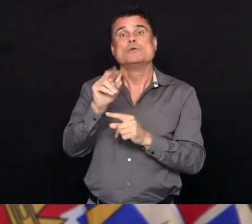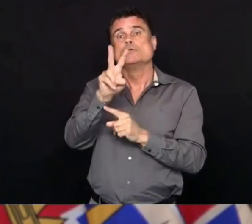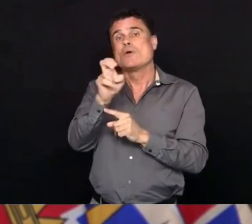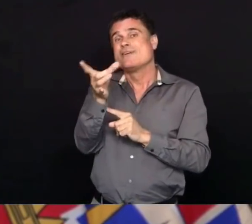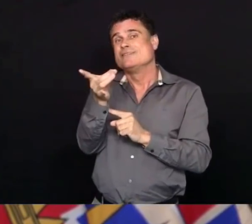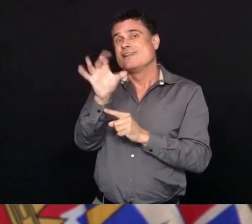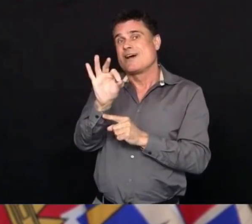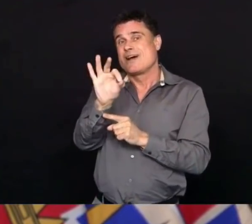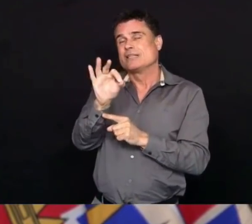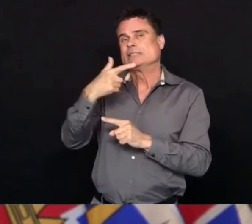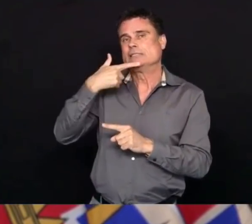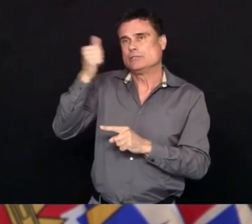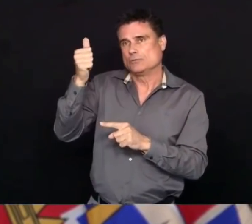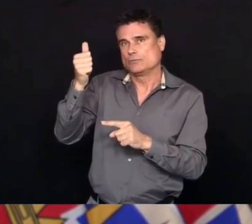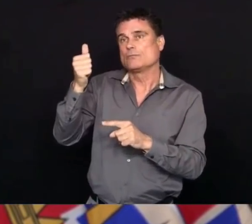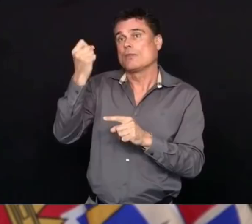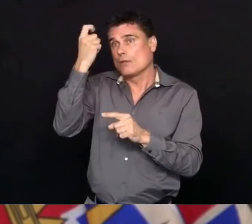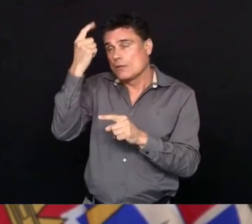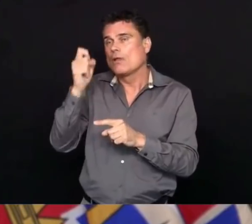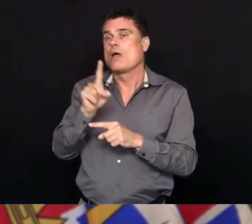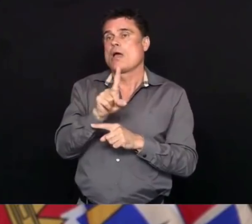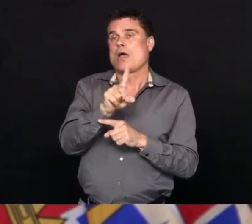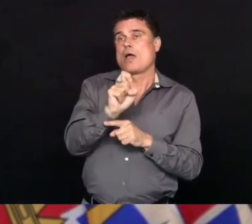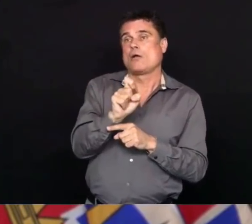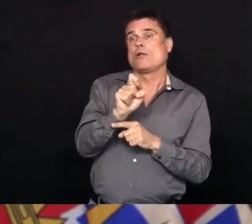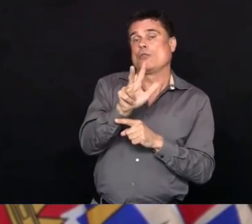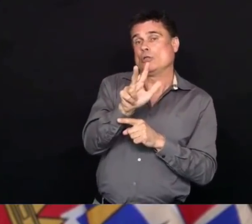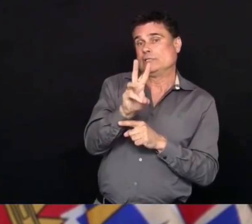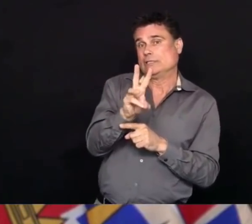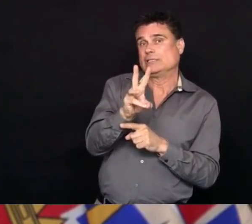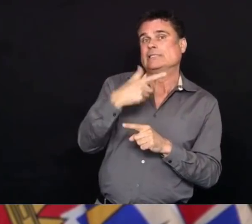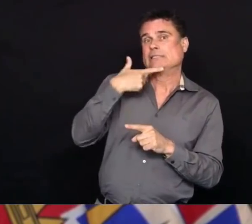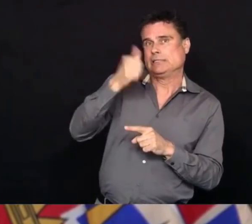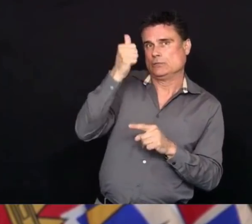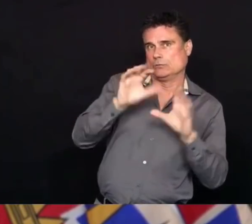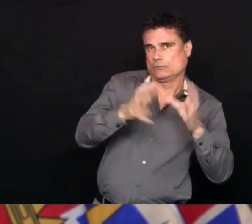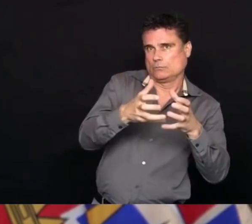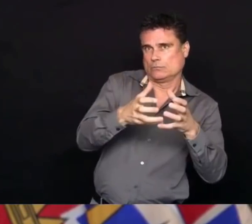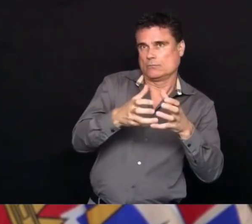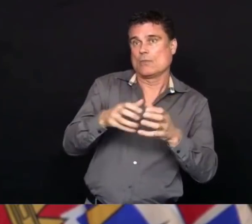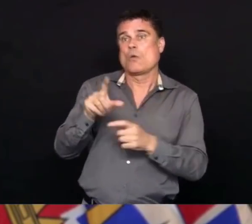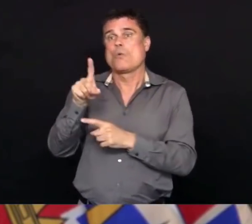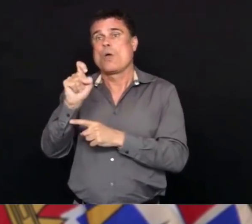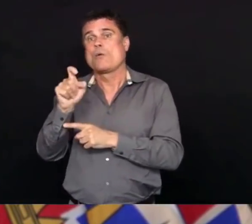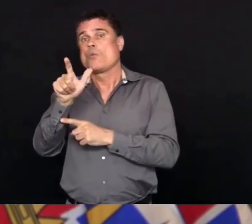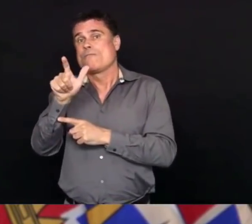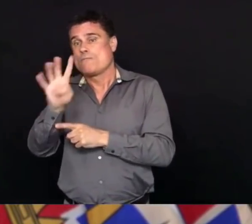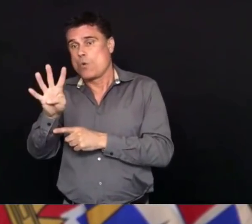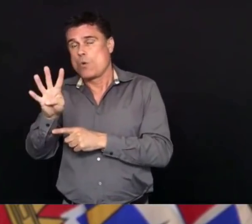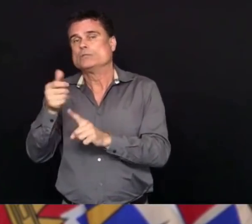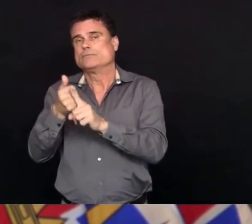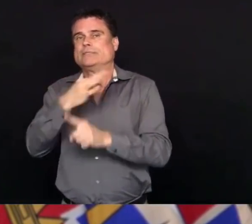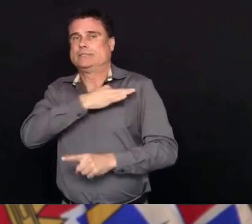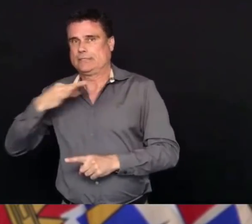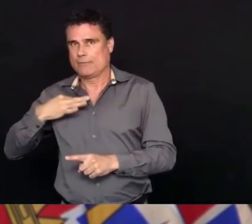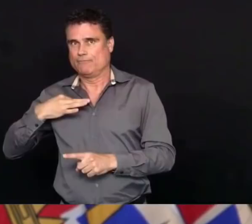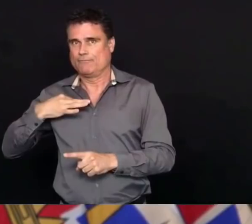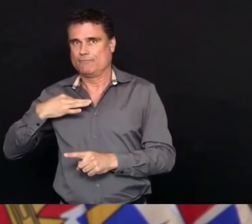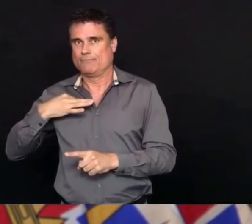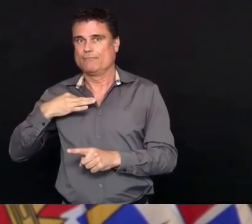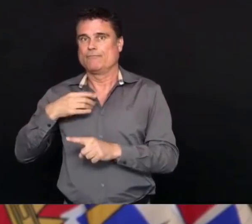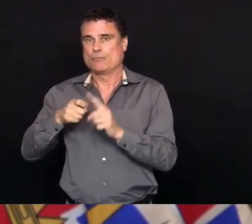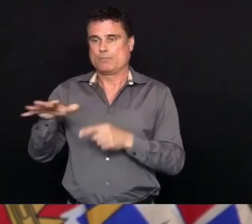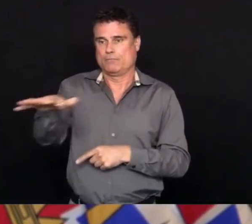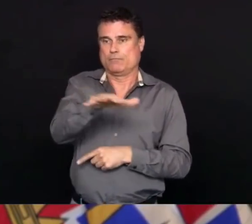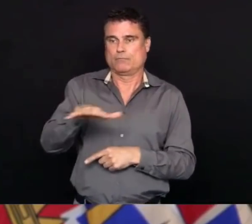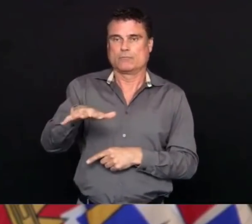124 staff. In addition, we have three additional positive cases at